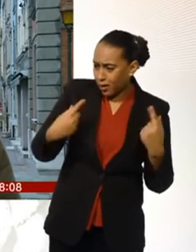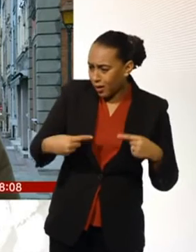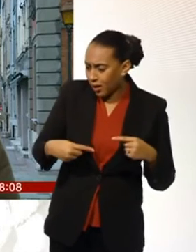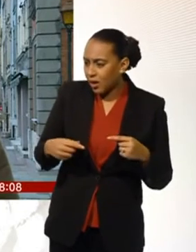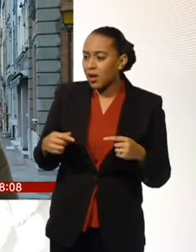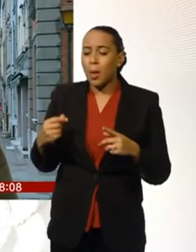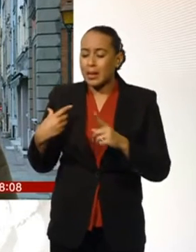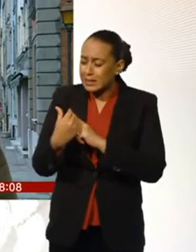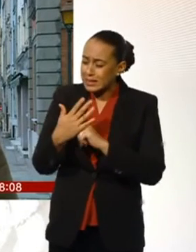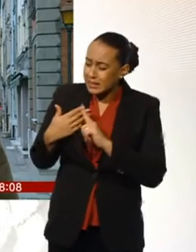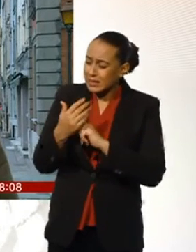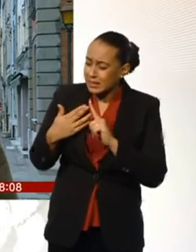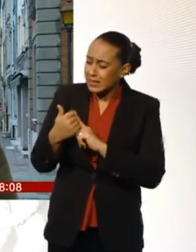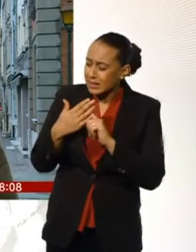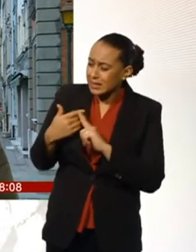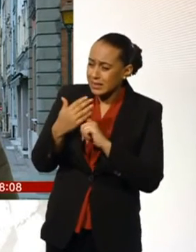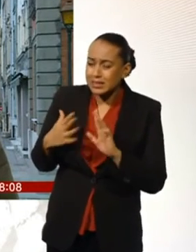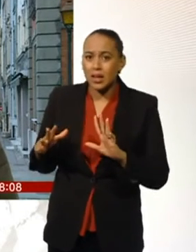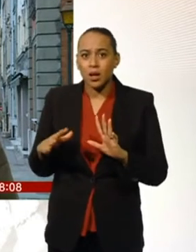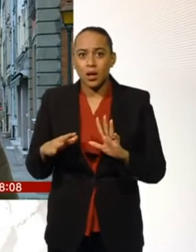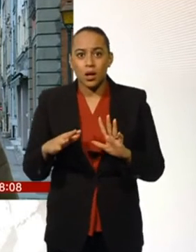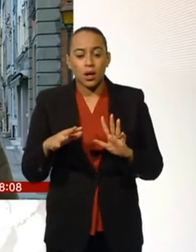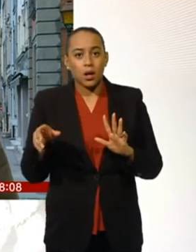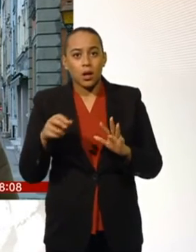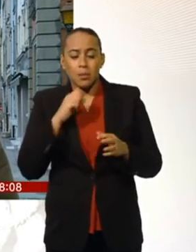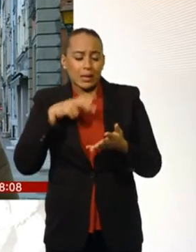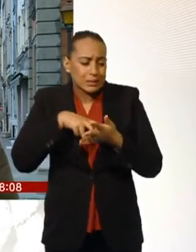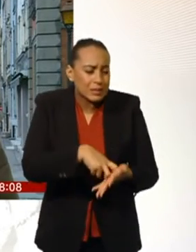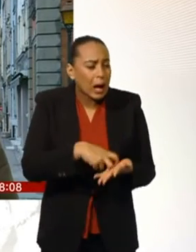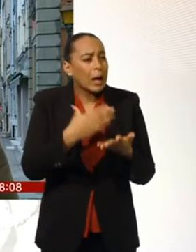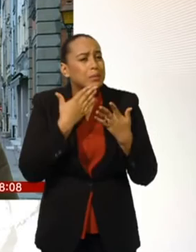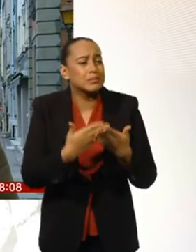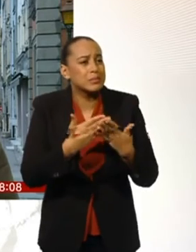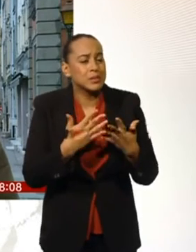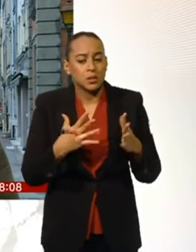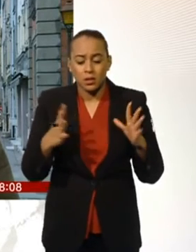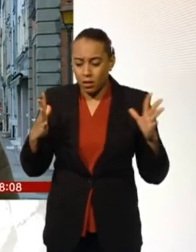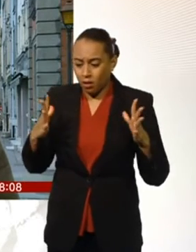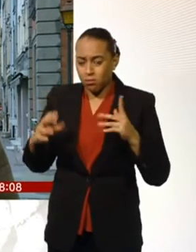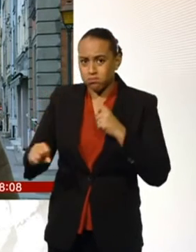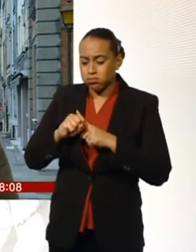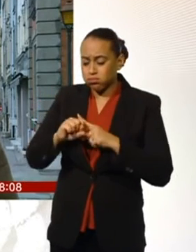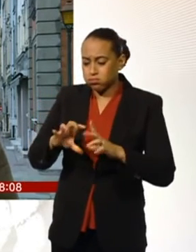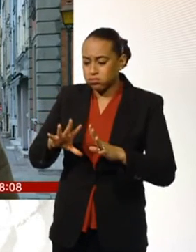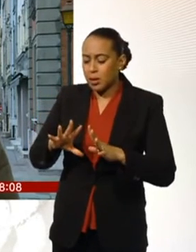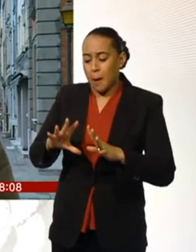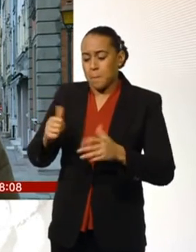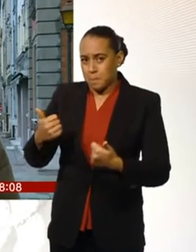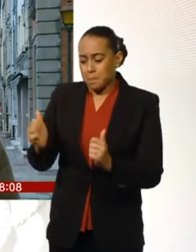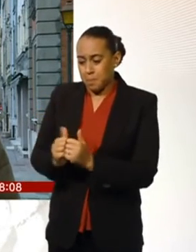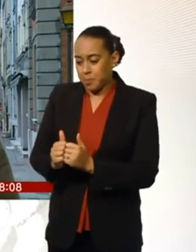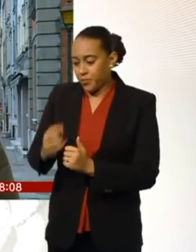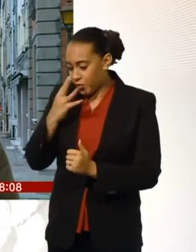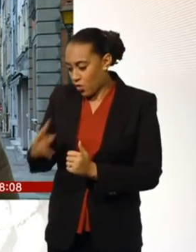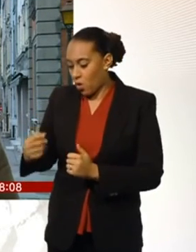when the girl was on his knee and said, I can't hold that anymore and agreed to take her back. He smuggled her into